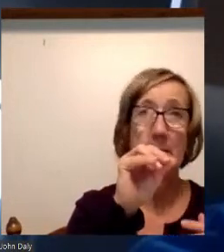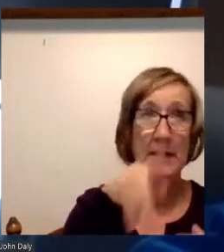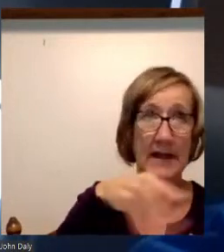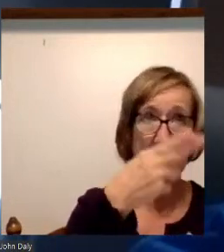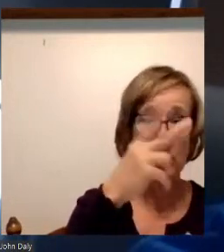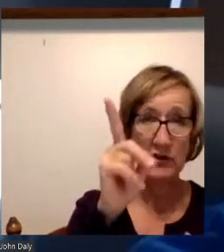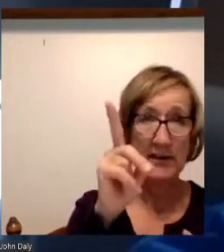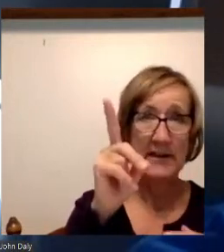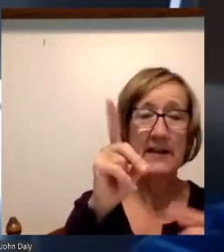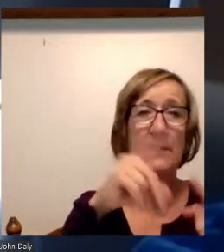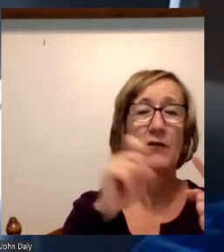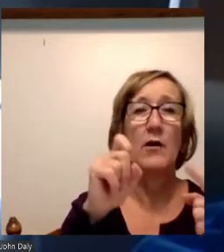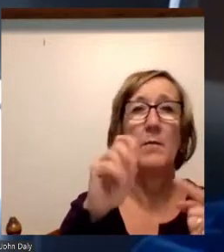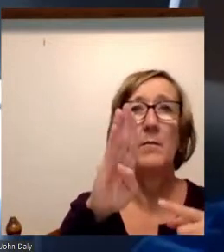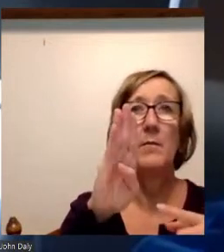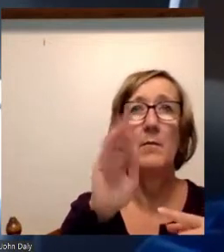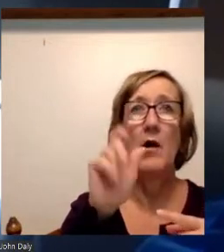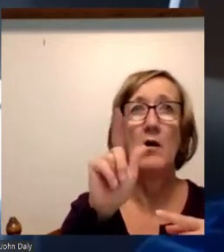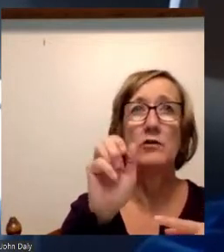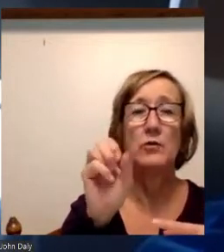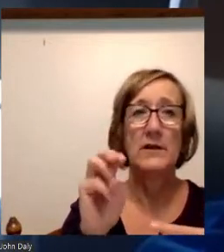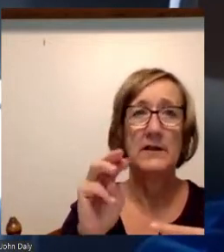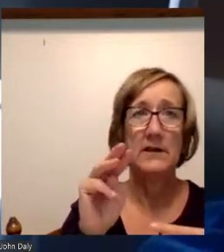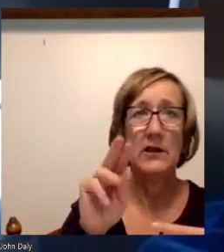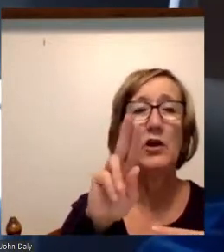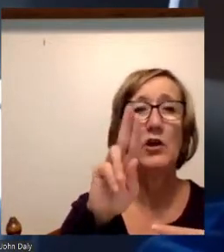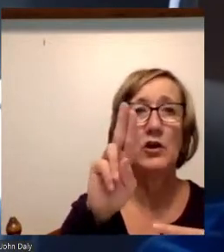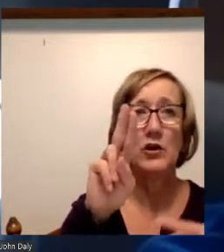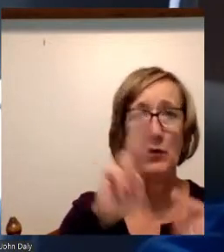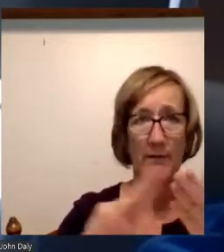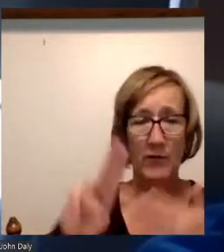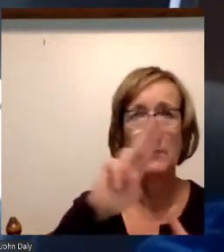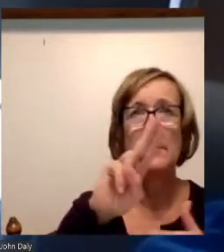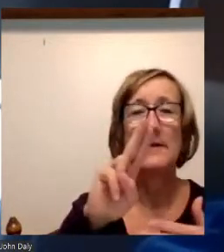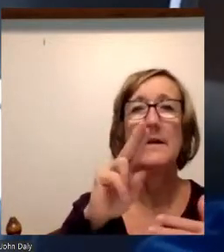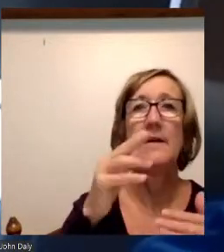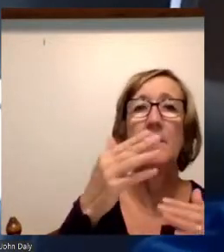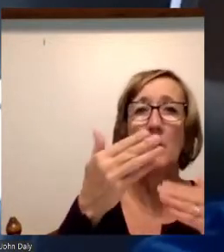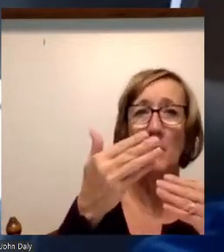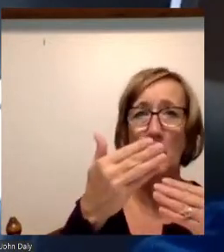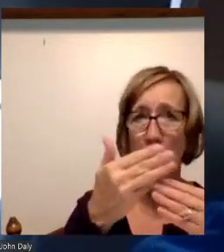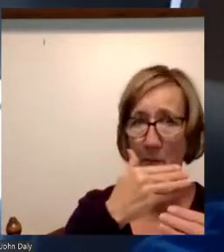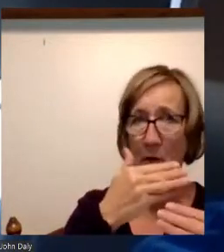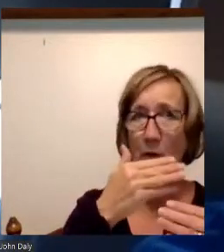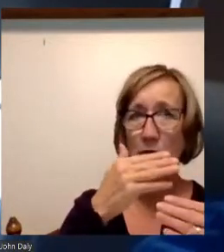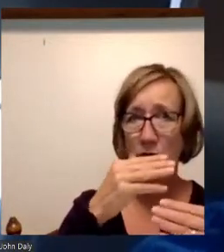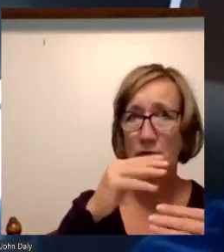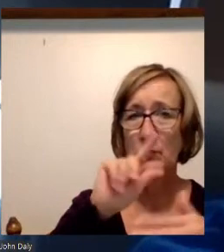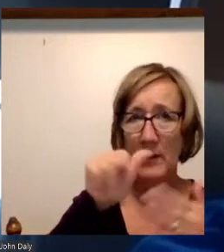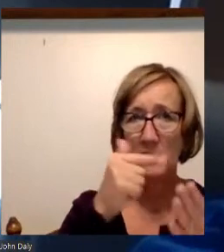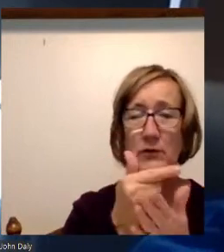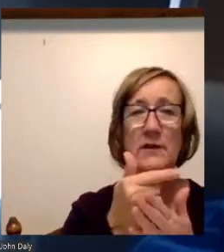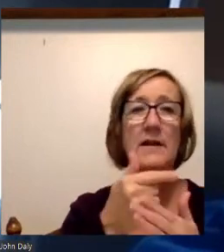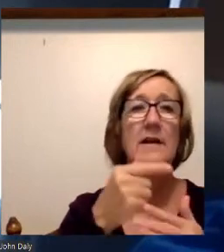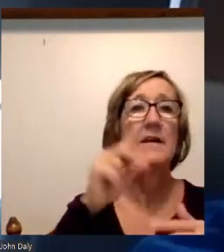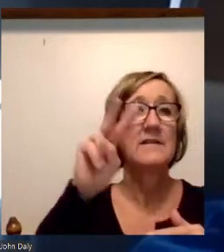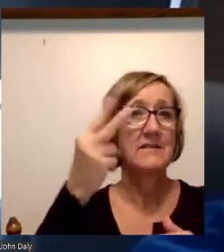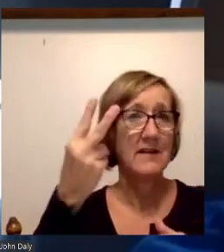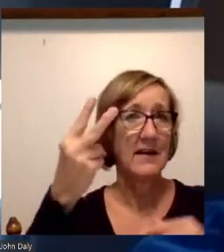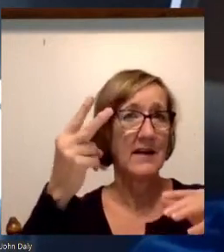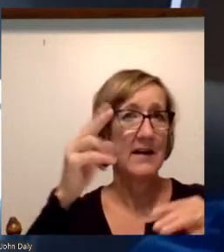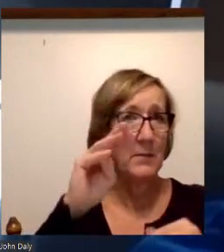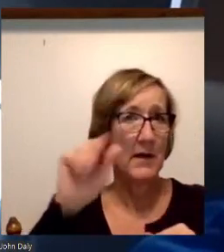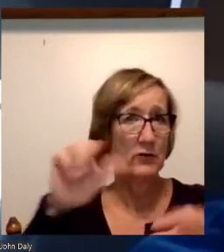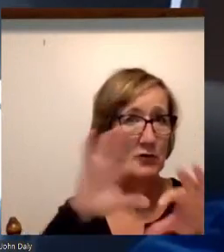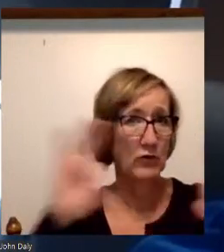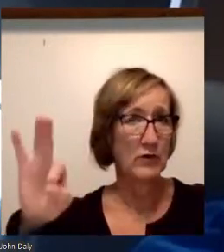A first master's degree from the Naval Postgraduate School, and a second master's degree from the University